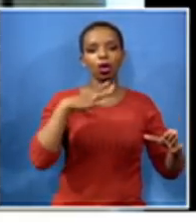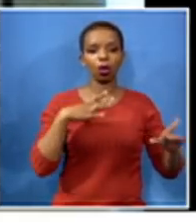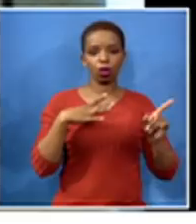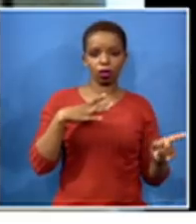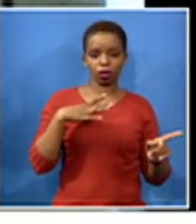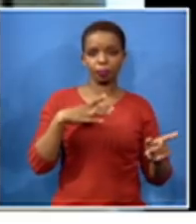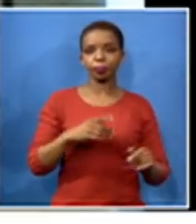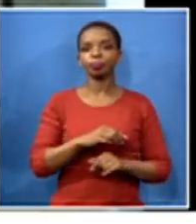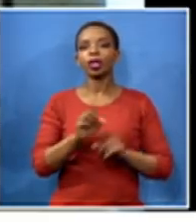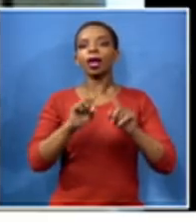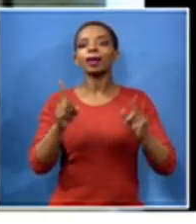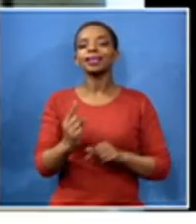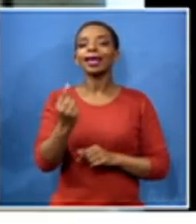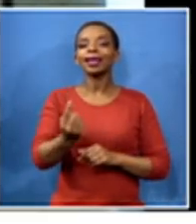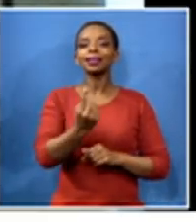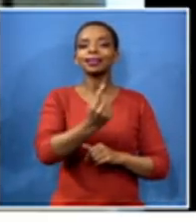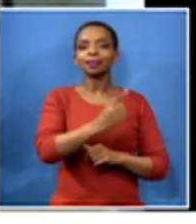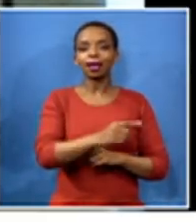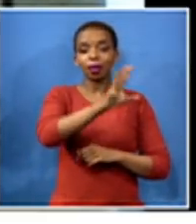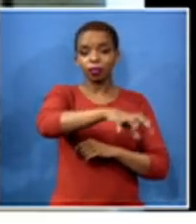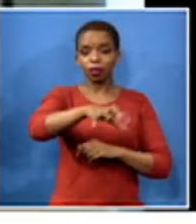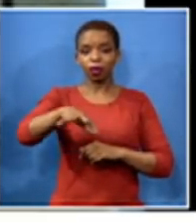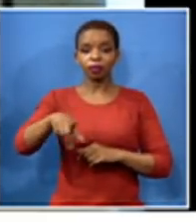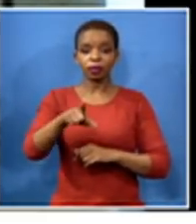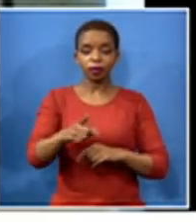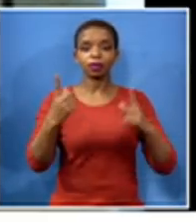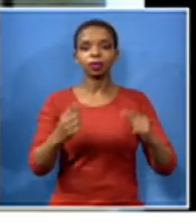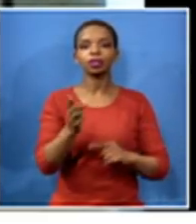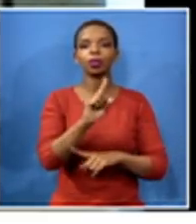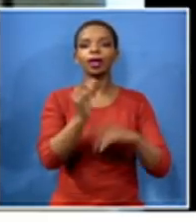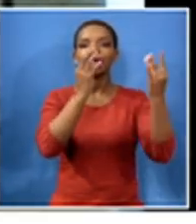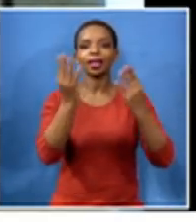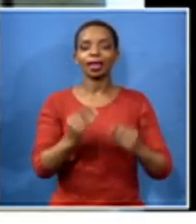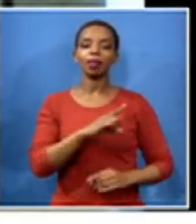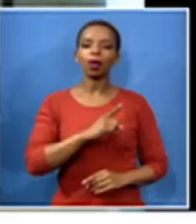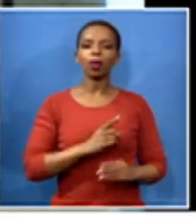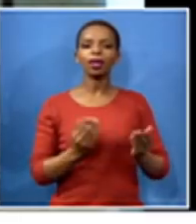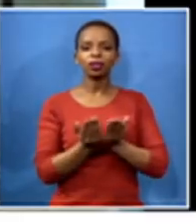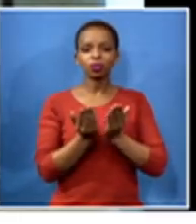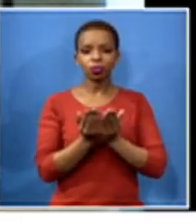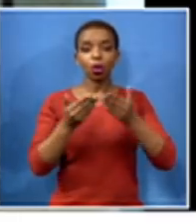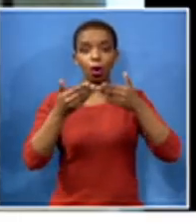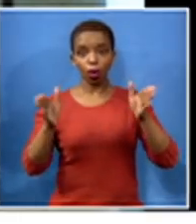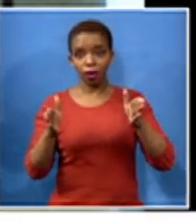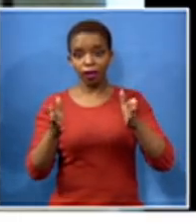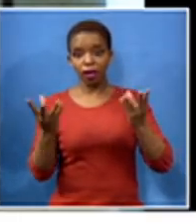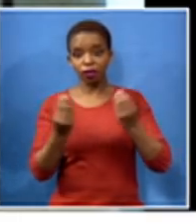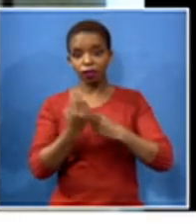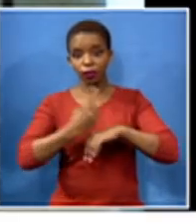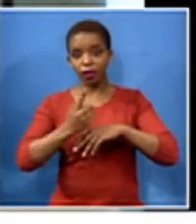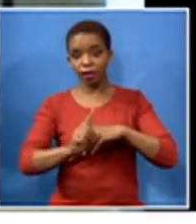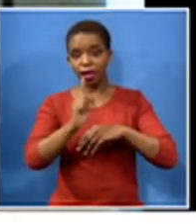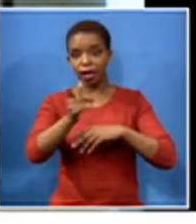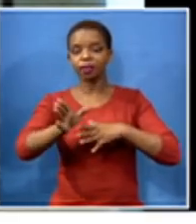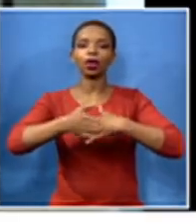has had and it's very difficult to pin a number because they close and then they reopen after a couple of days that's